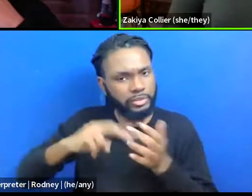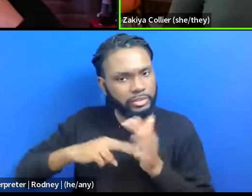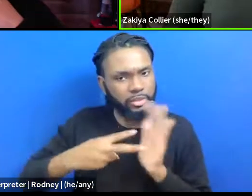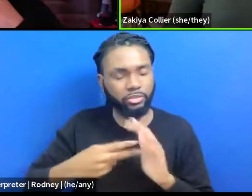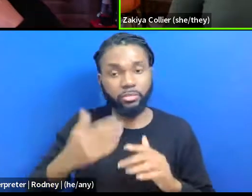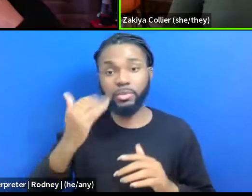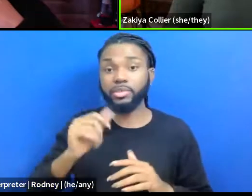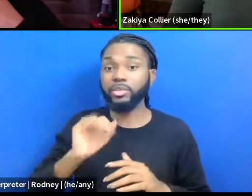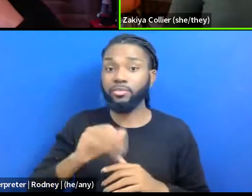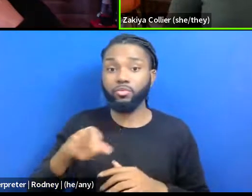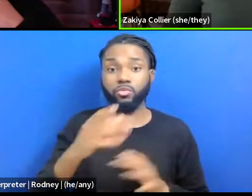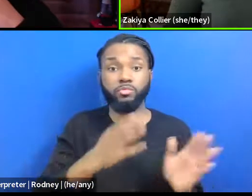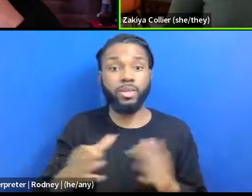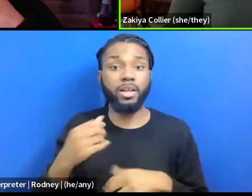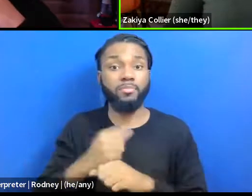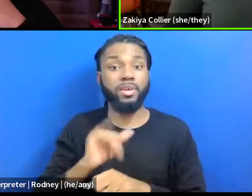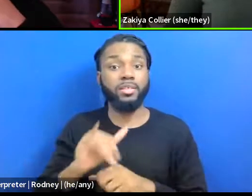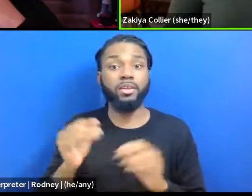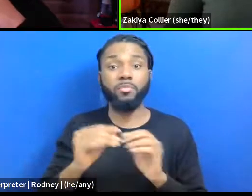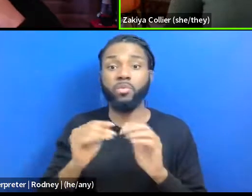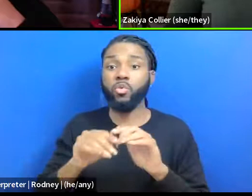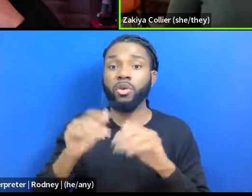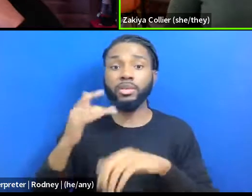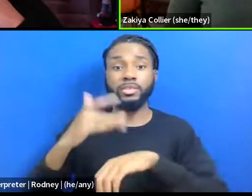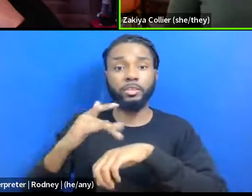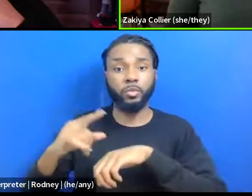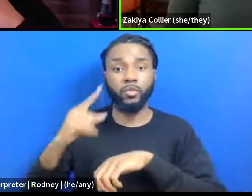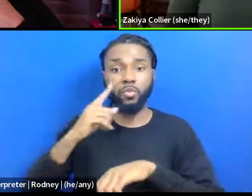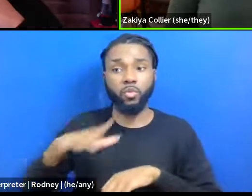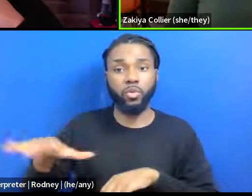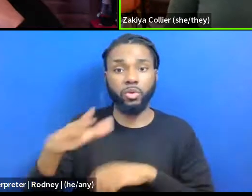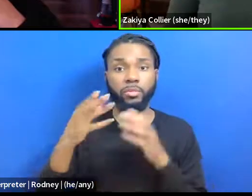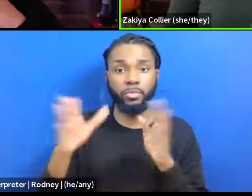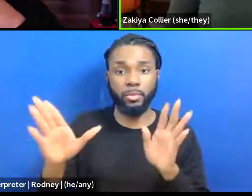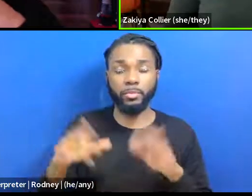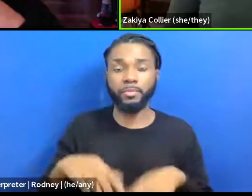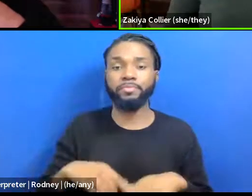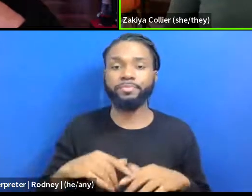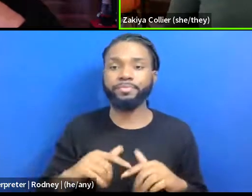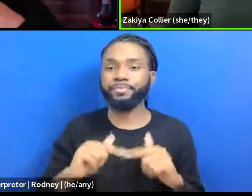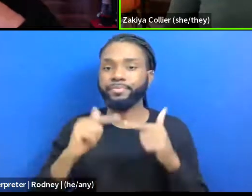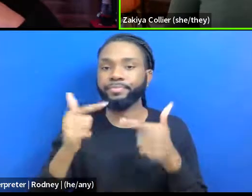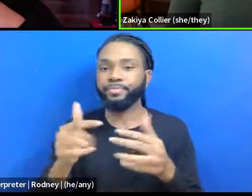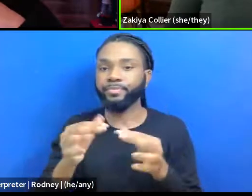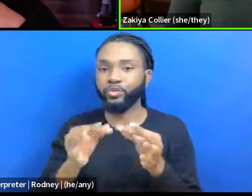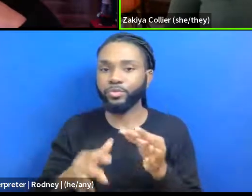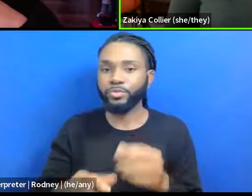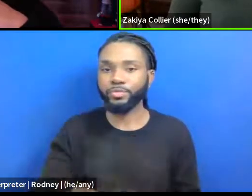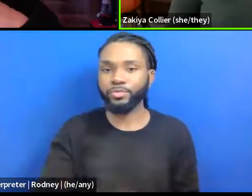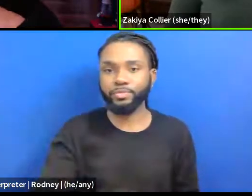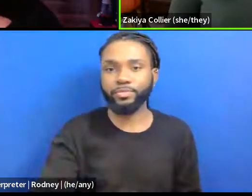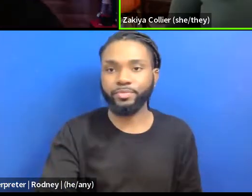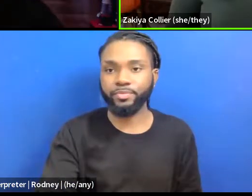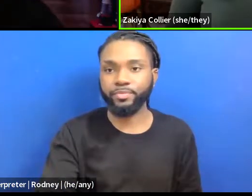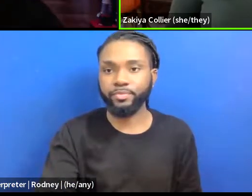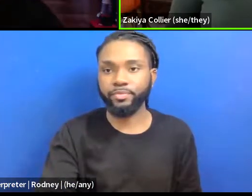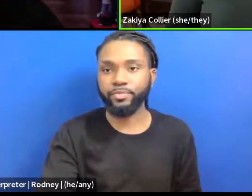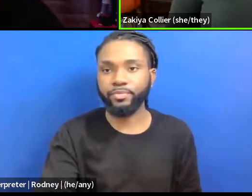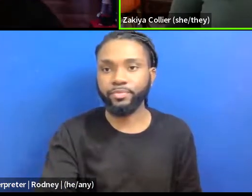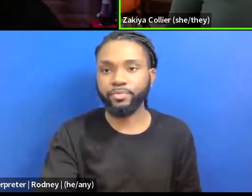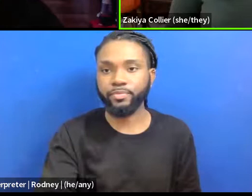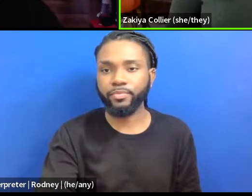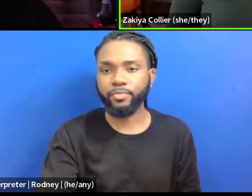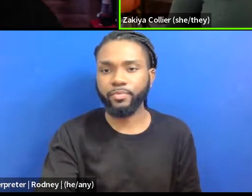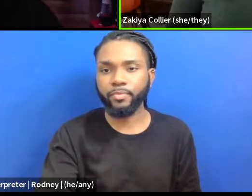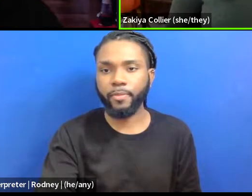going to be making accessible to the public. Um, I think on the other side of that, with people documenting their own experiences experiences